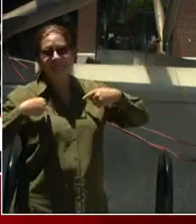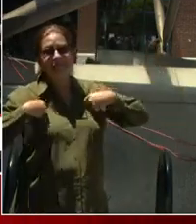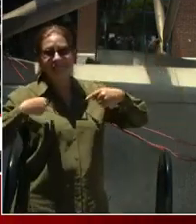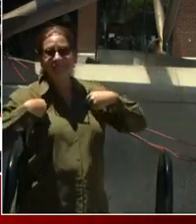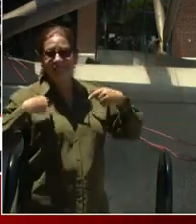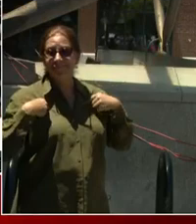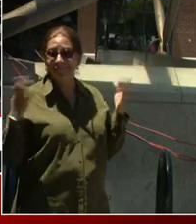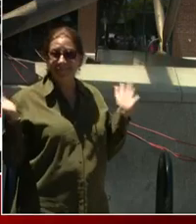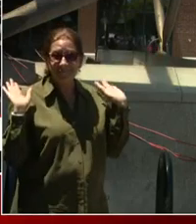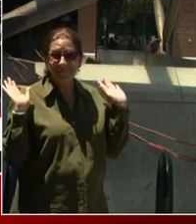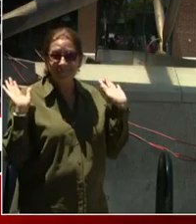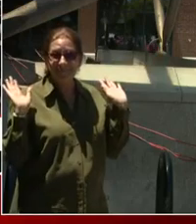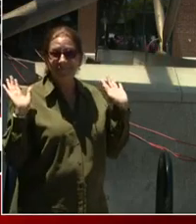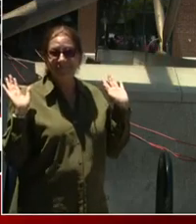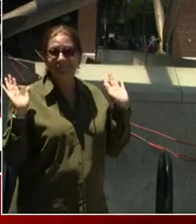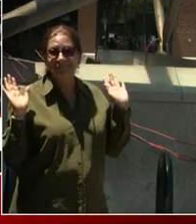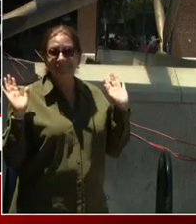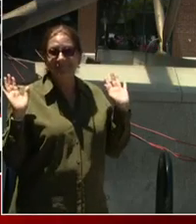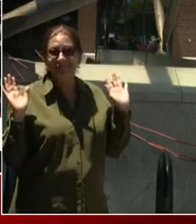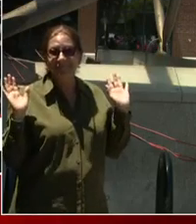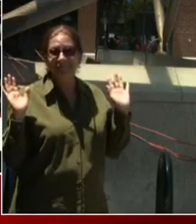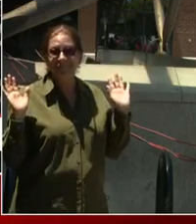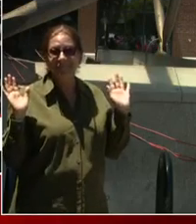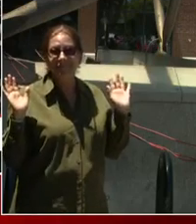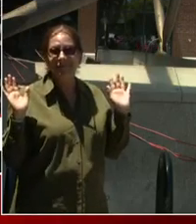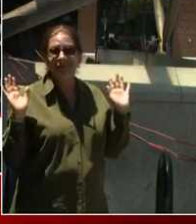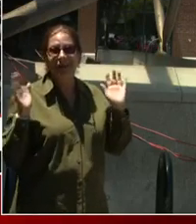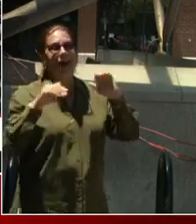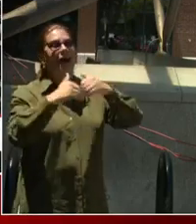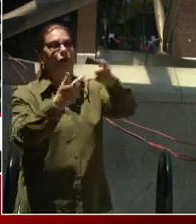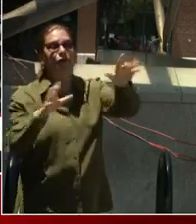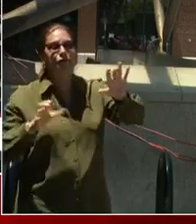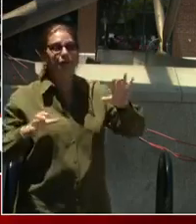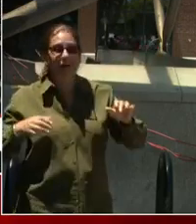Yeah, I'm good.